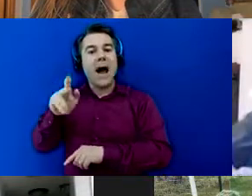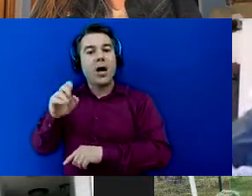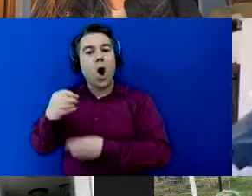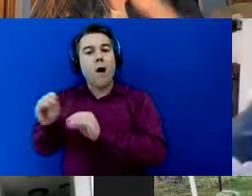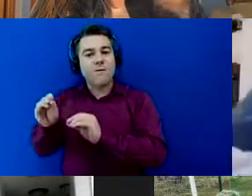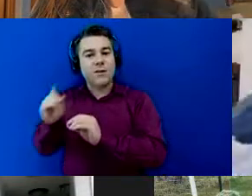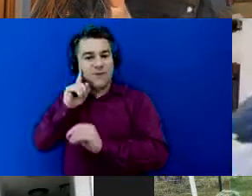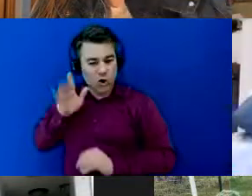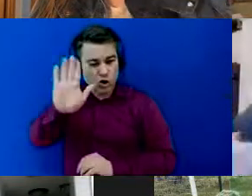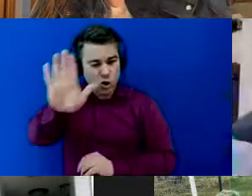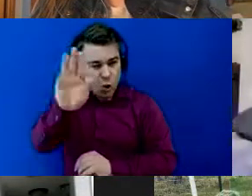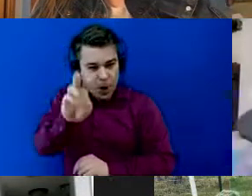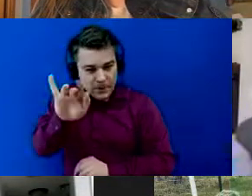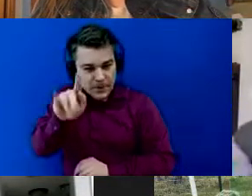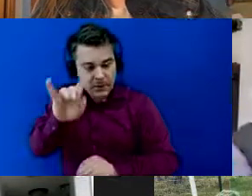choose their